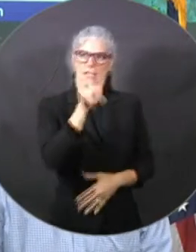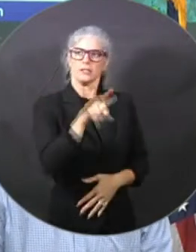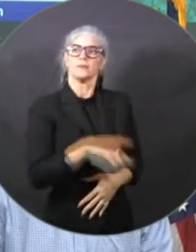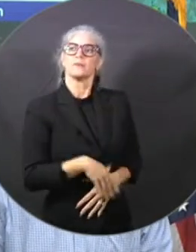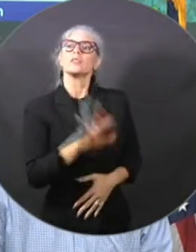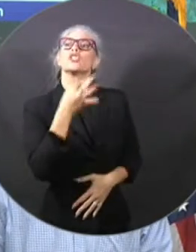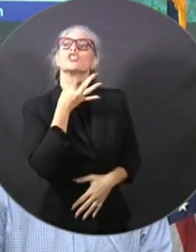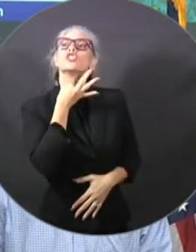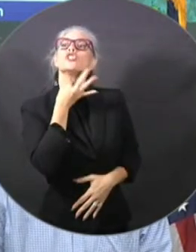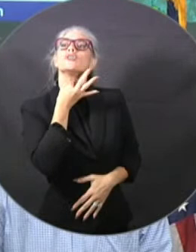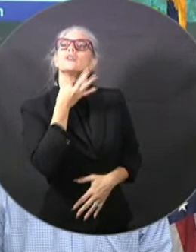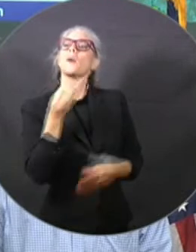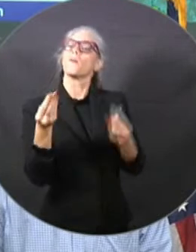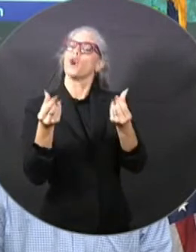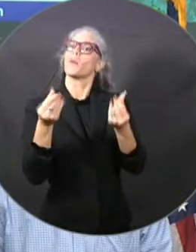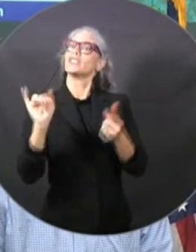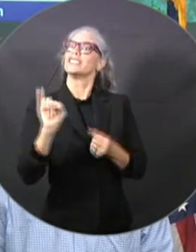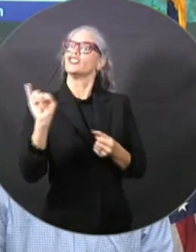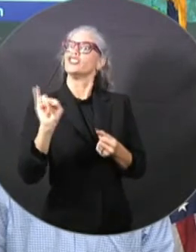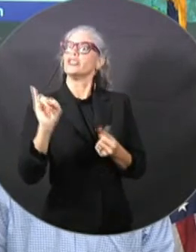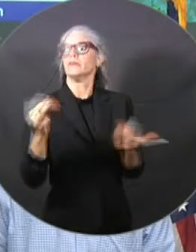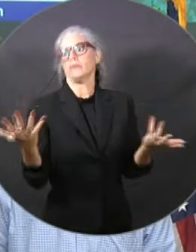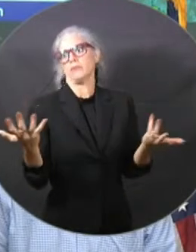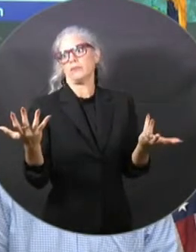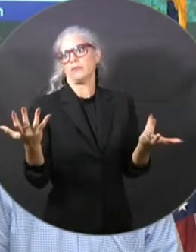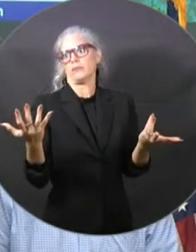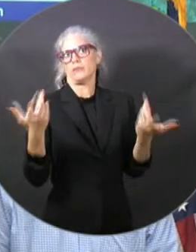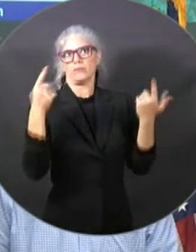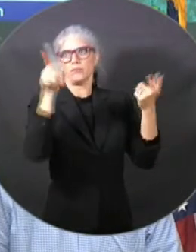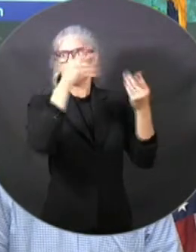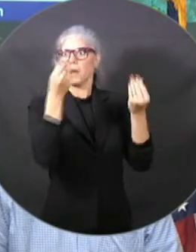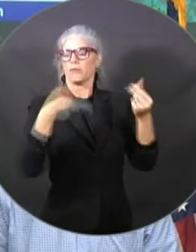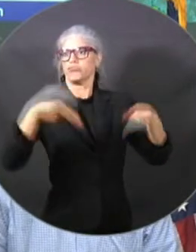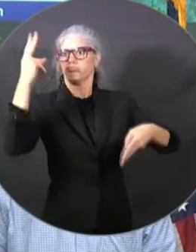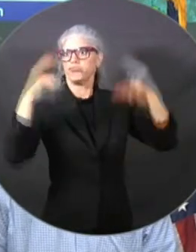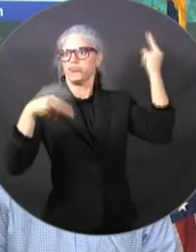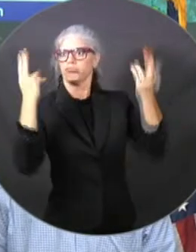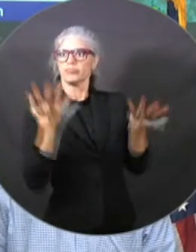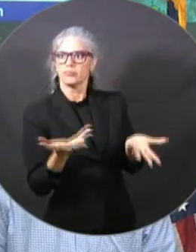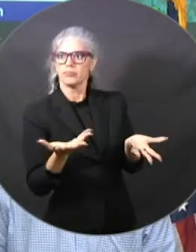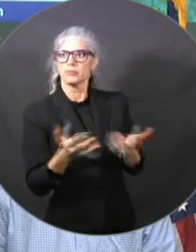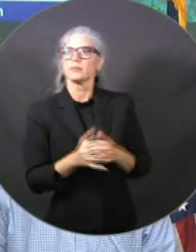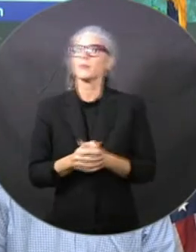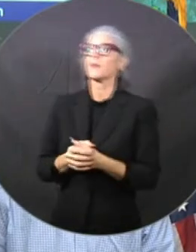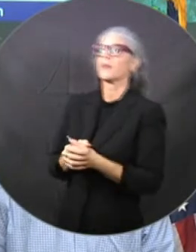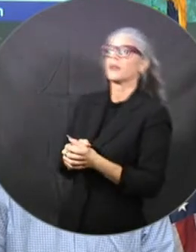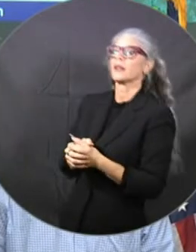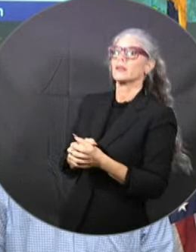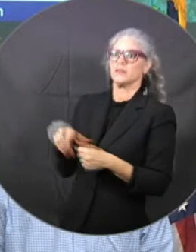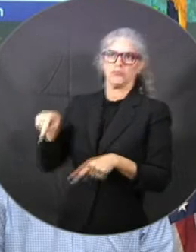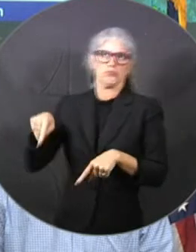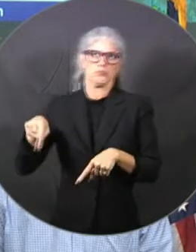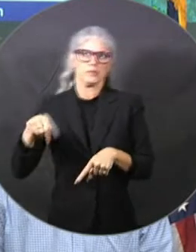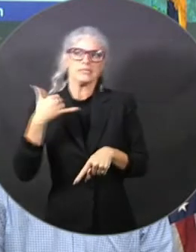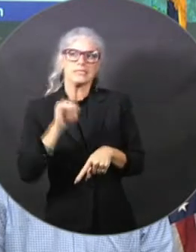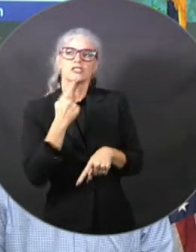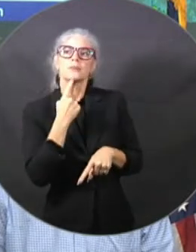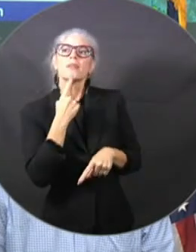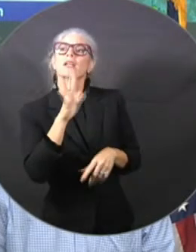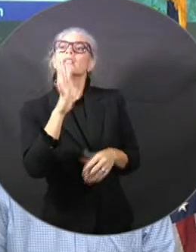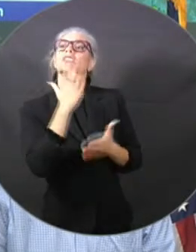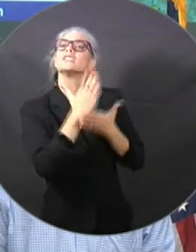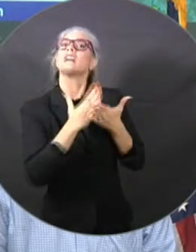couple of weeks. saw insurance pull out and say they're not going to be renewing some of their policies. How are you feeling? Is this major